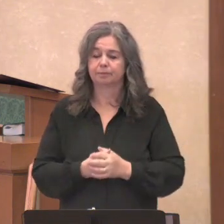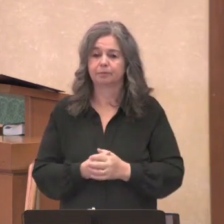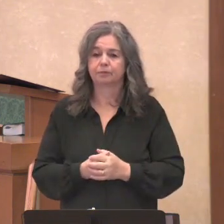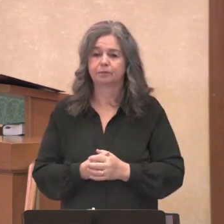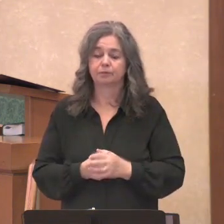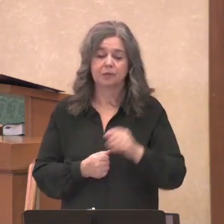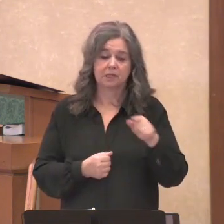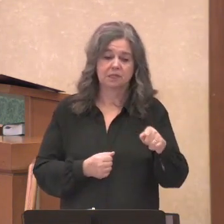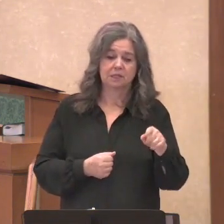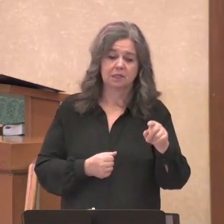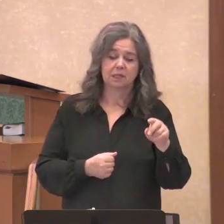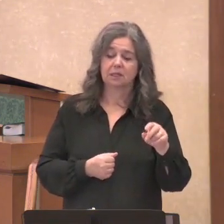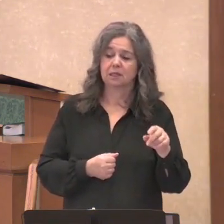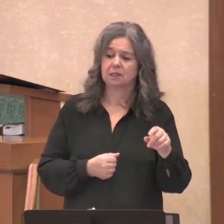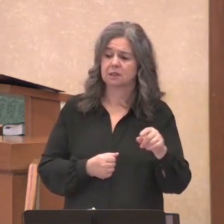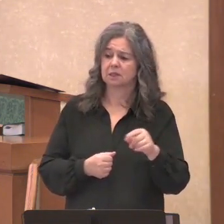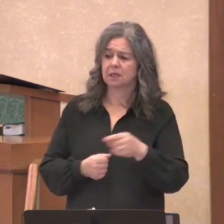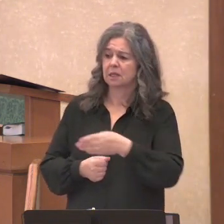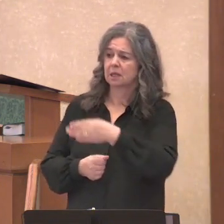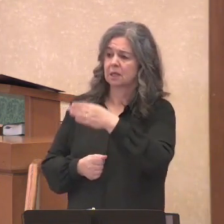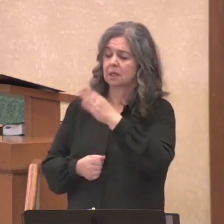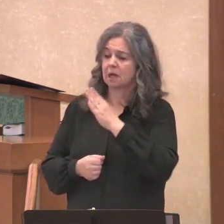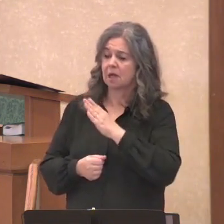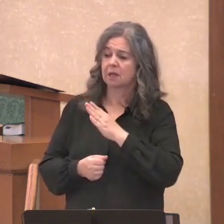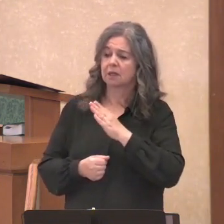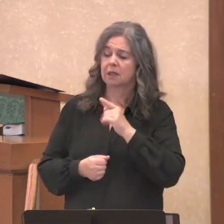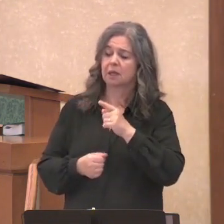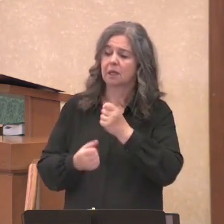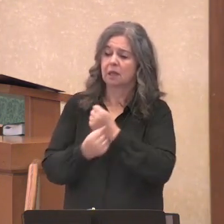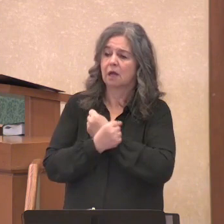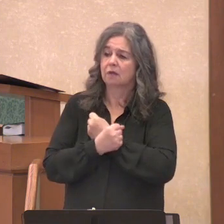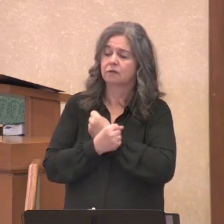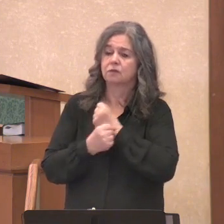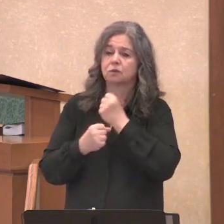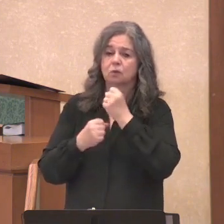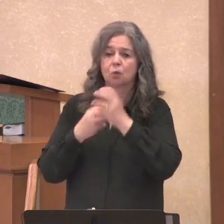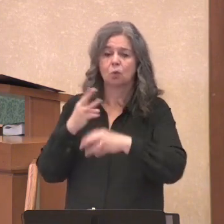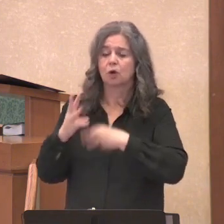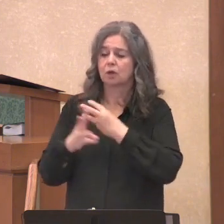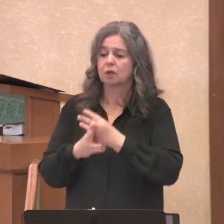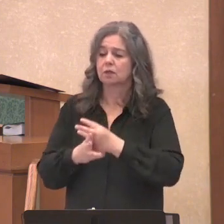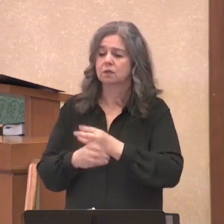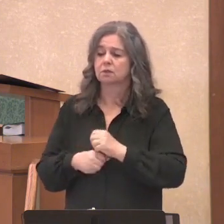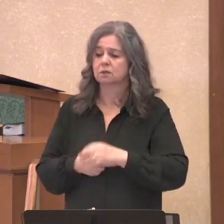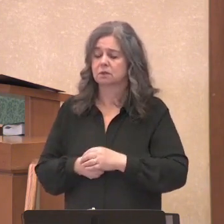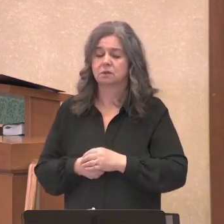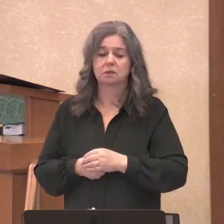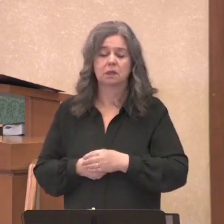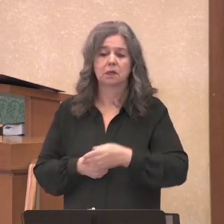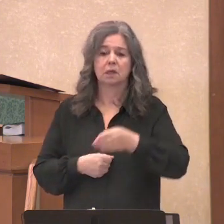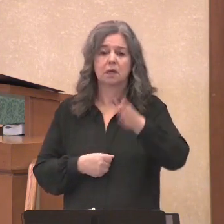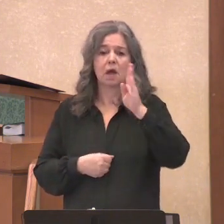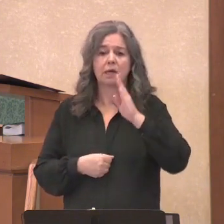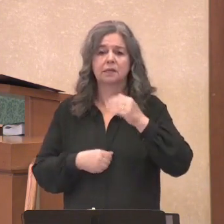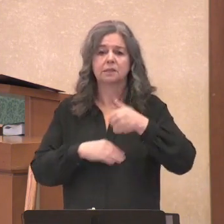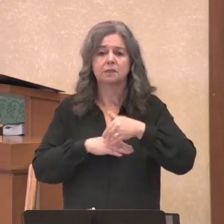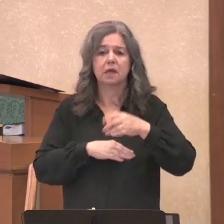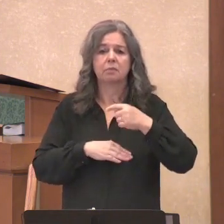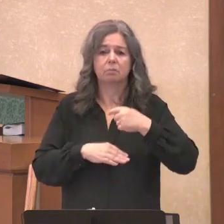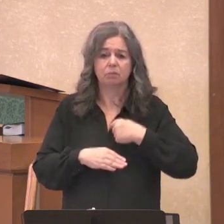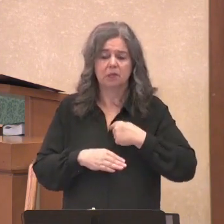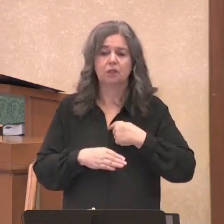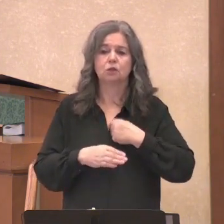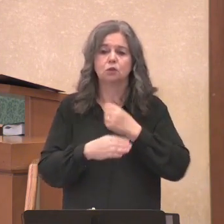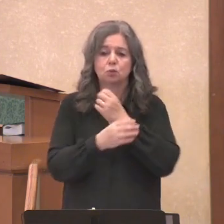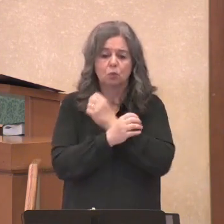Nicodemus, God loves the world. God is active in the world. God has sent me to redeem the world,